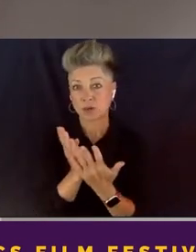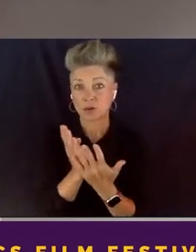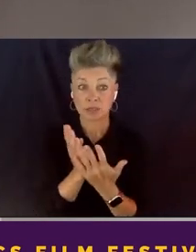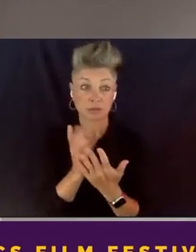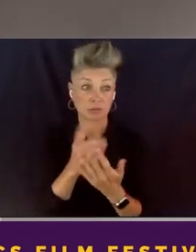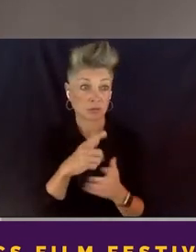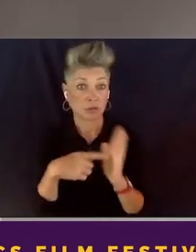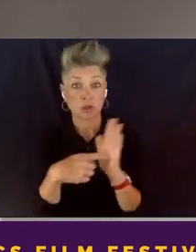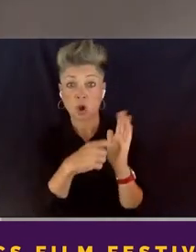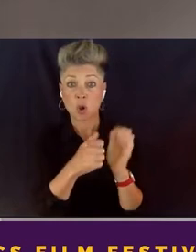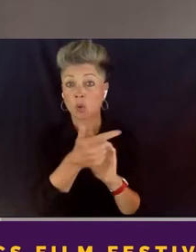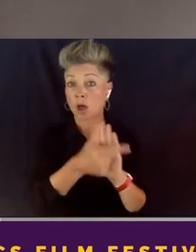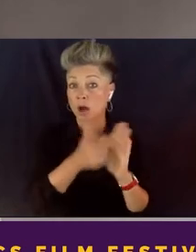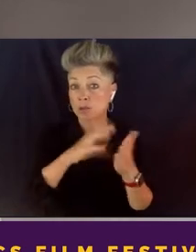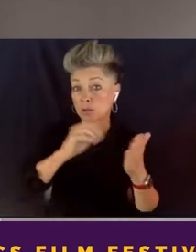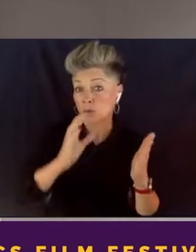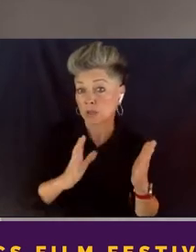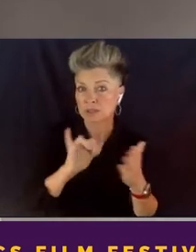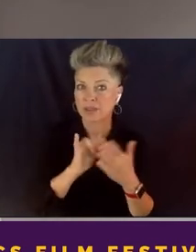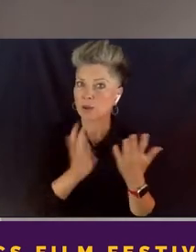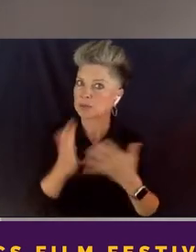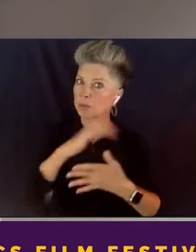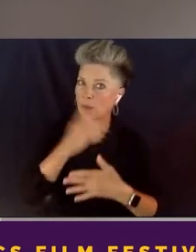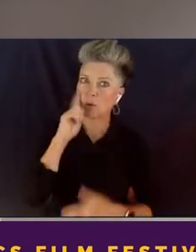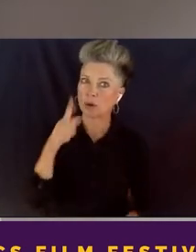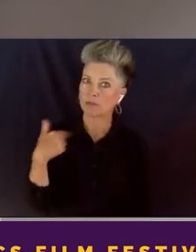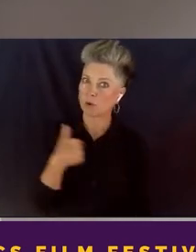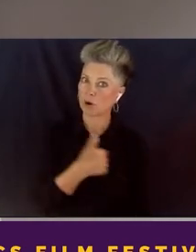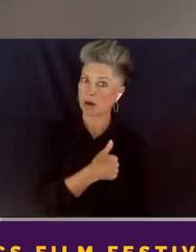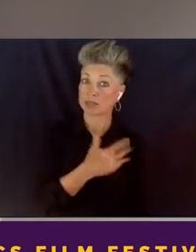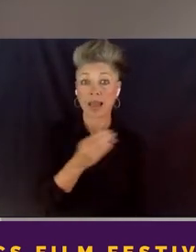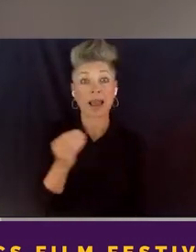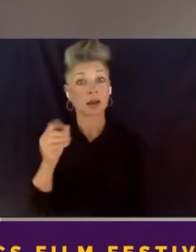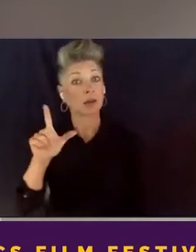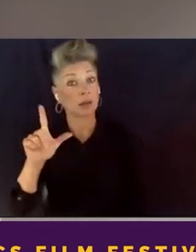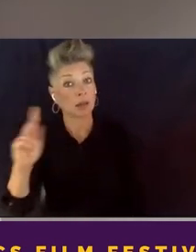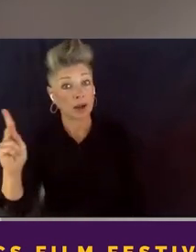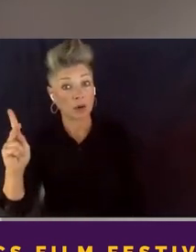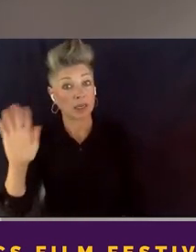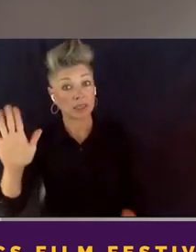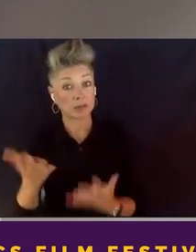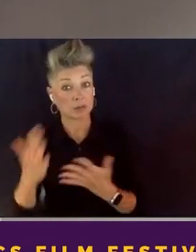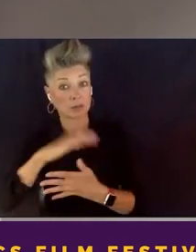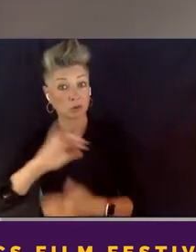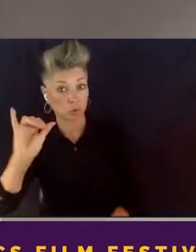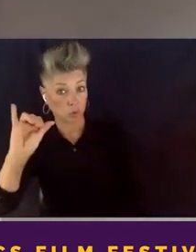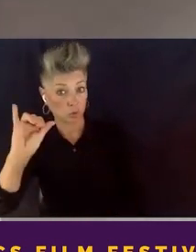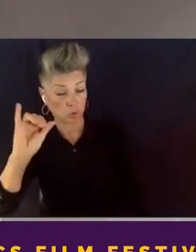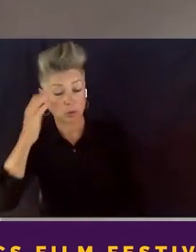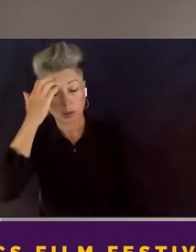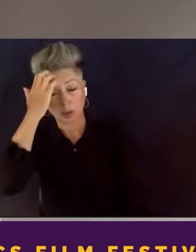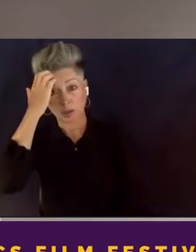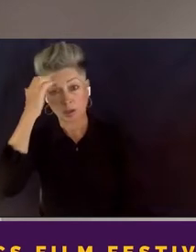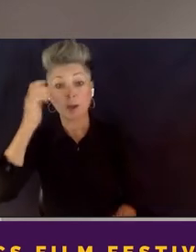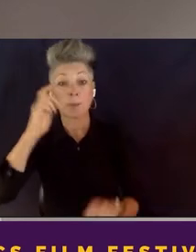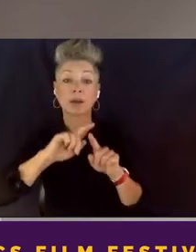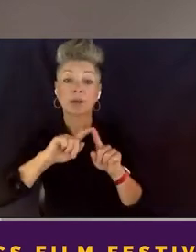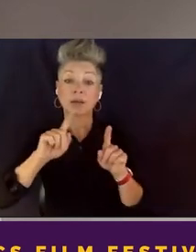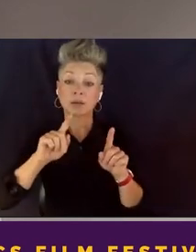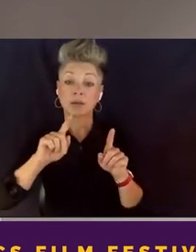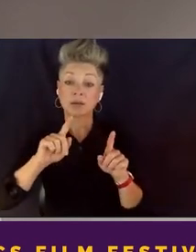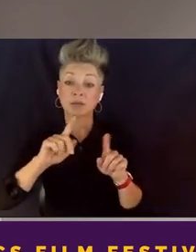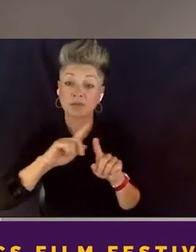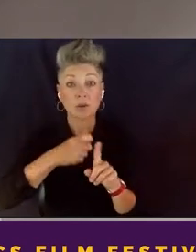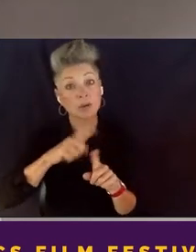priority to us, and it was a priority to Larry too, but we, from a different perspective, we just wanted, we thought,